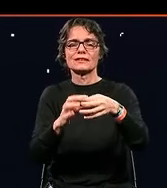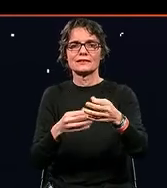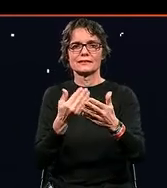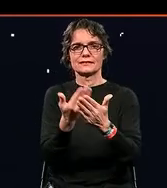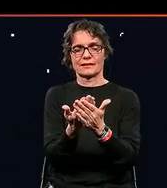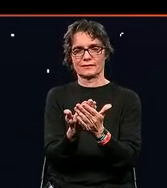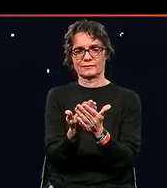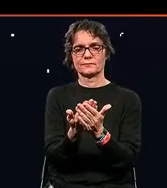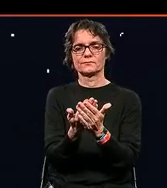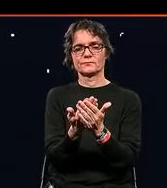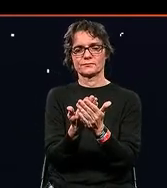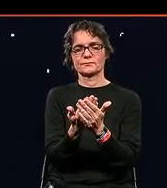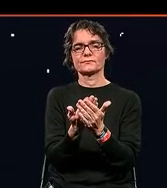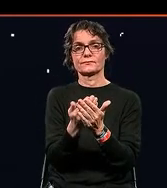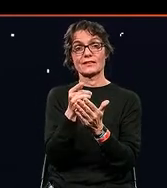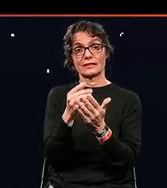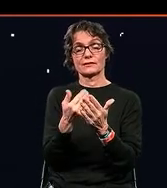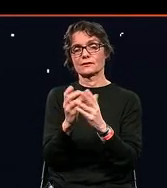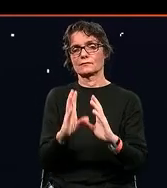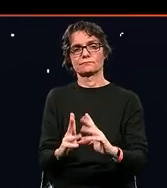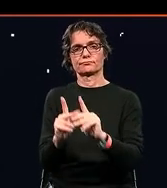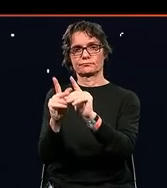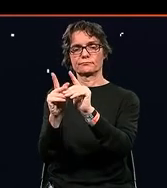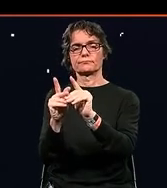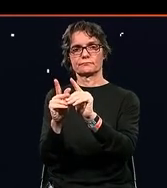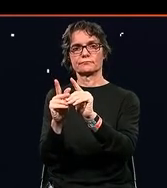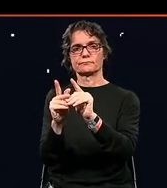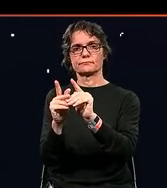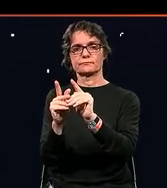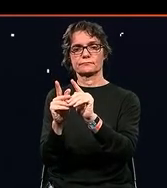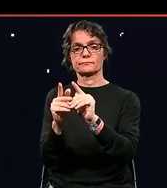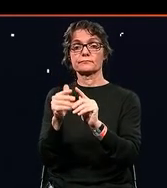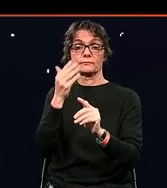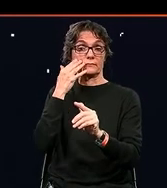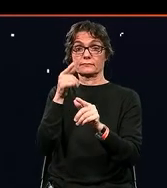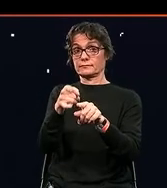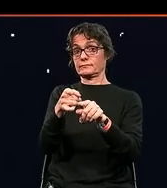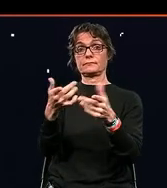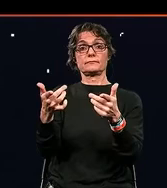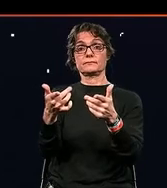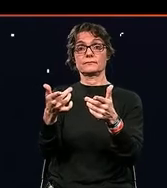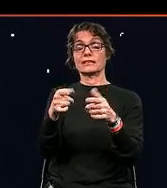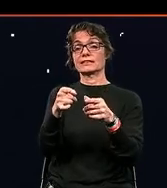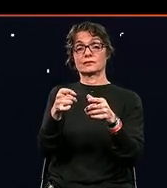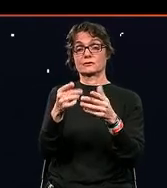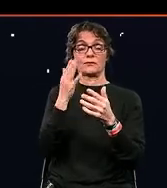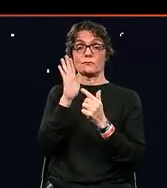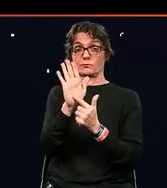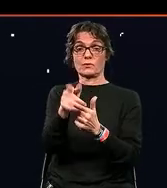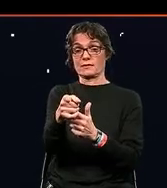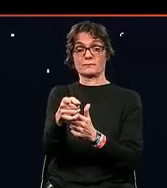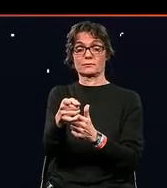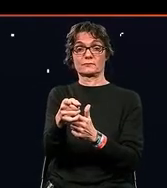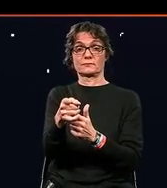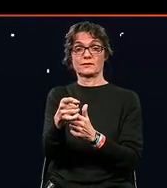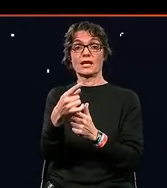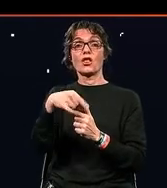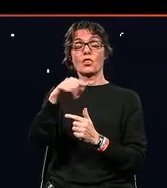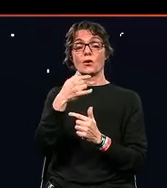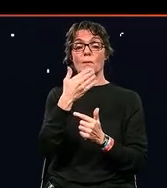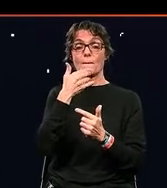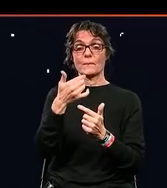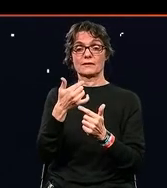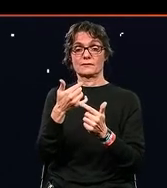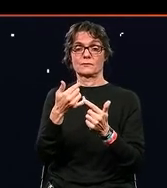the way forward. So, here you see this in a very literal way where I asked the bank,